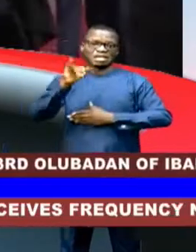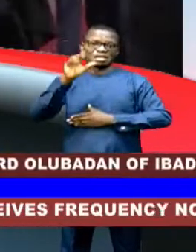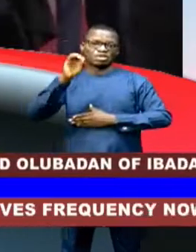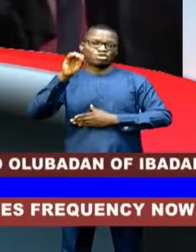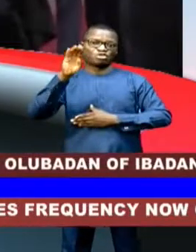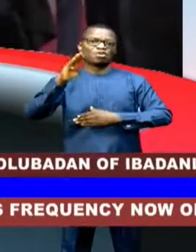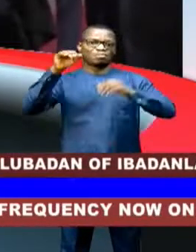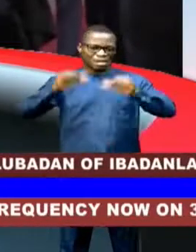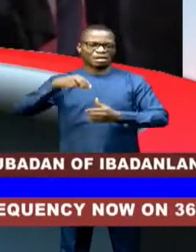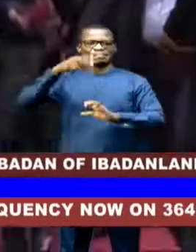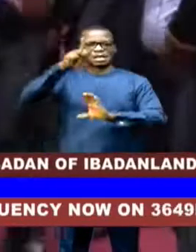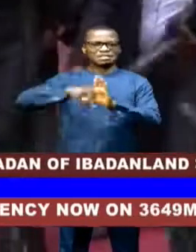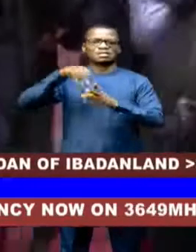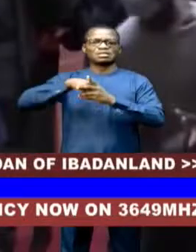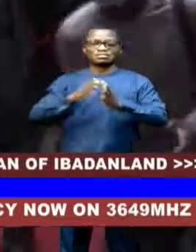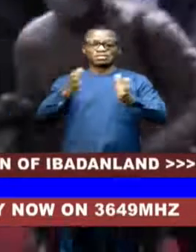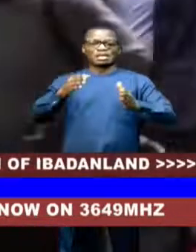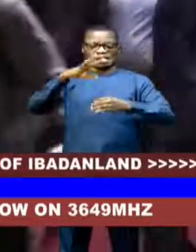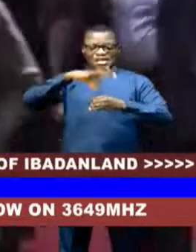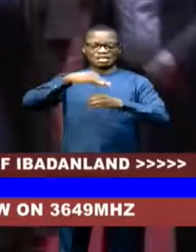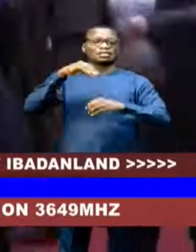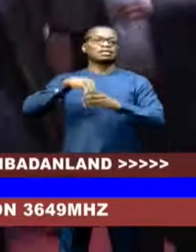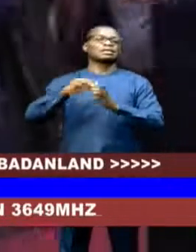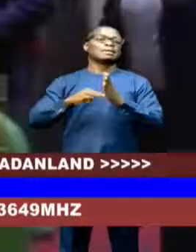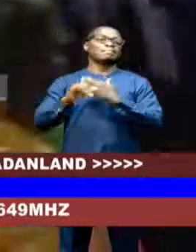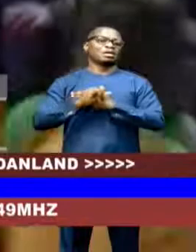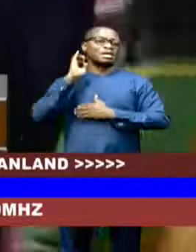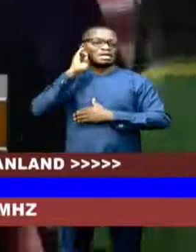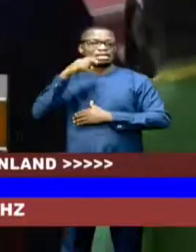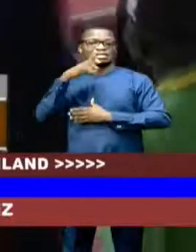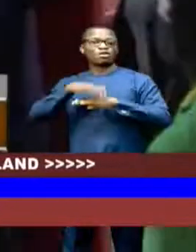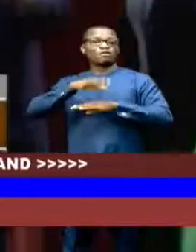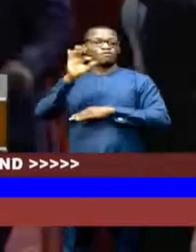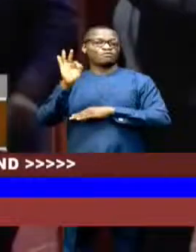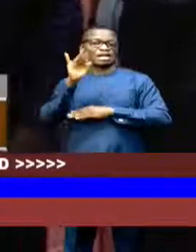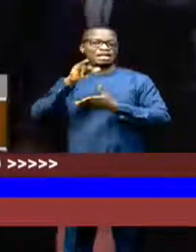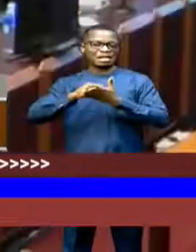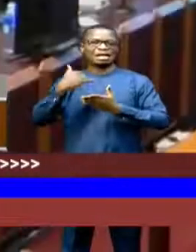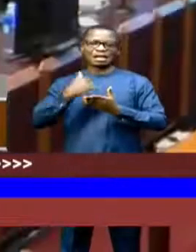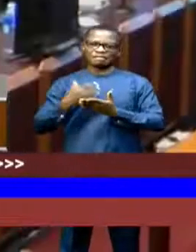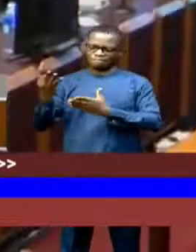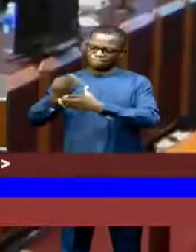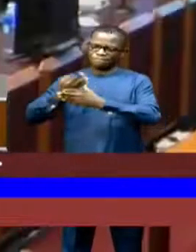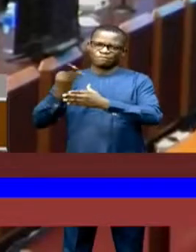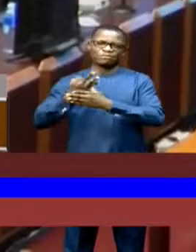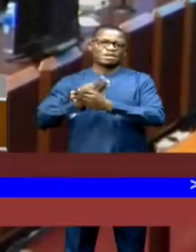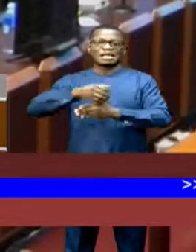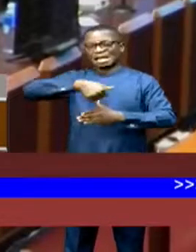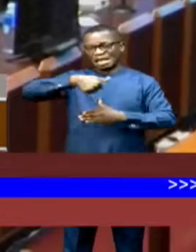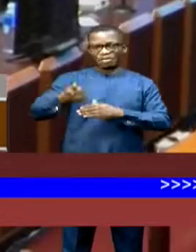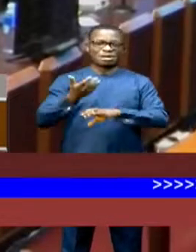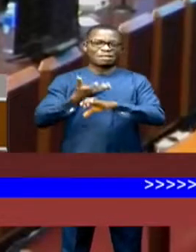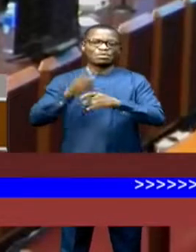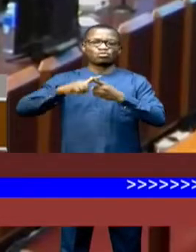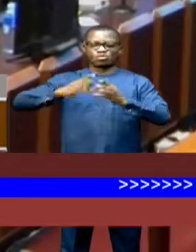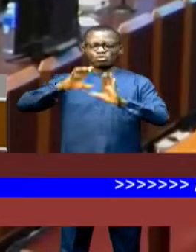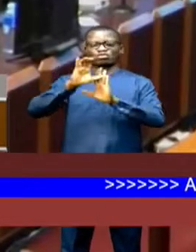May, the Commission said in a statement on Friday that it had launched an urgent and direct appeal to the Constitutional